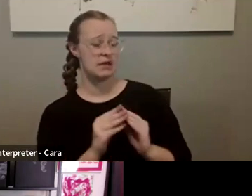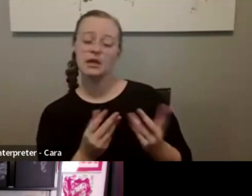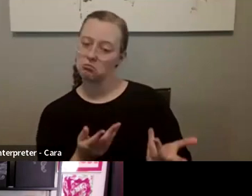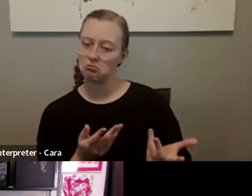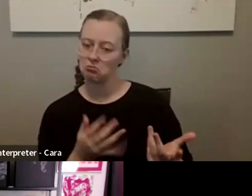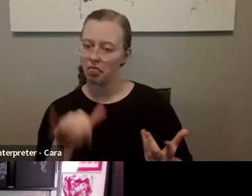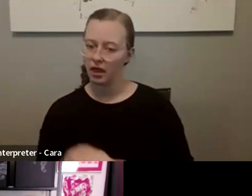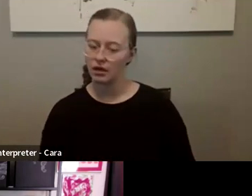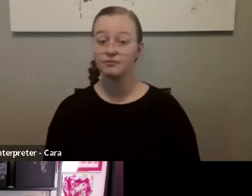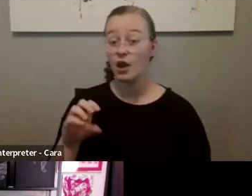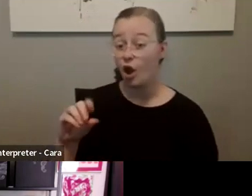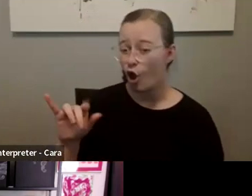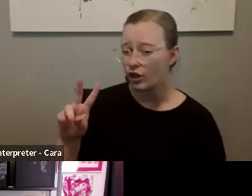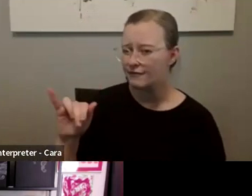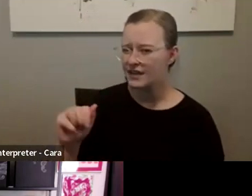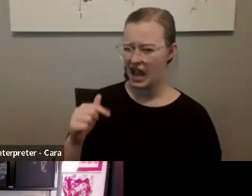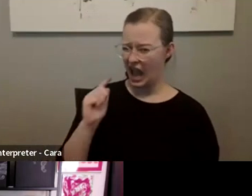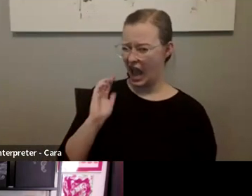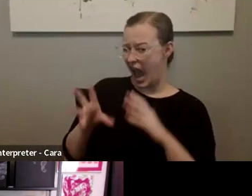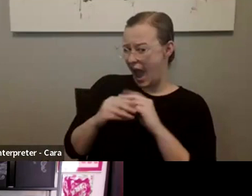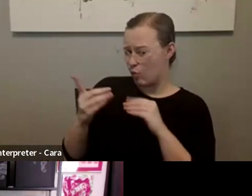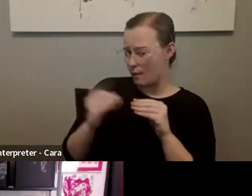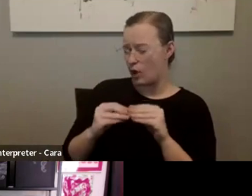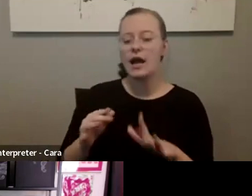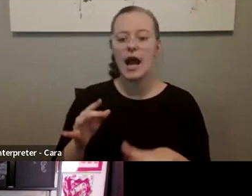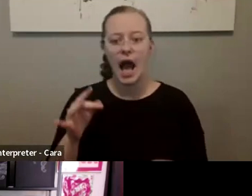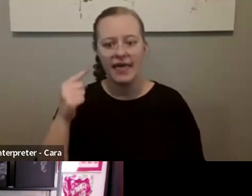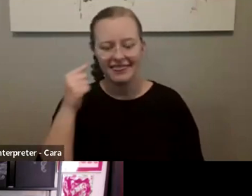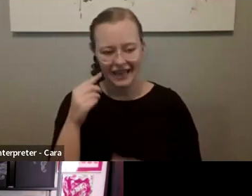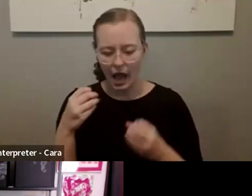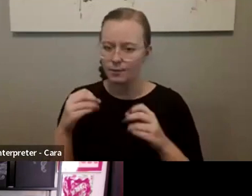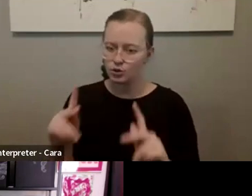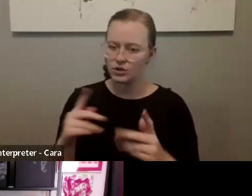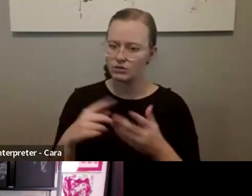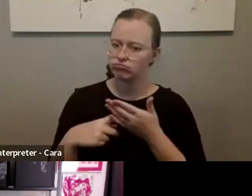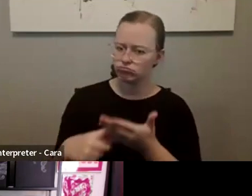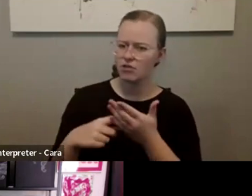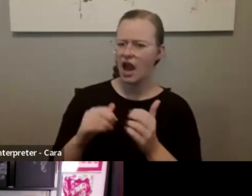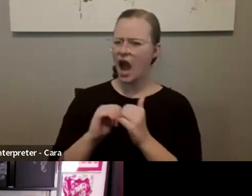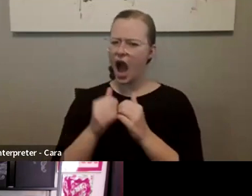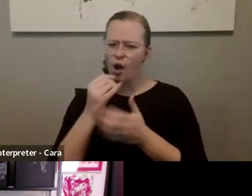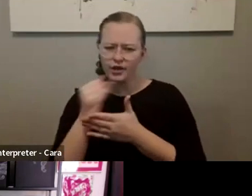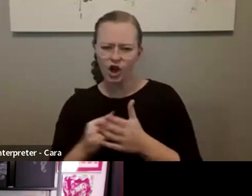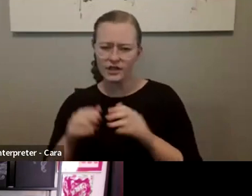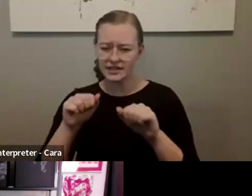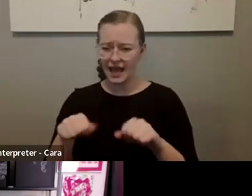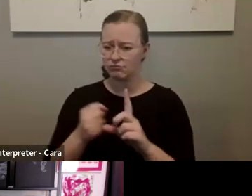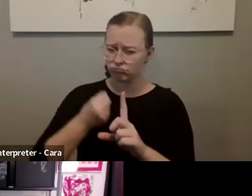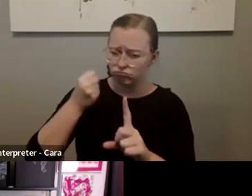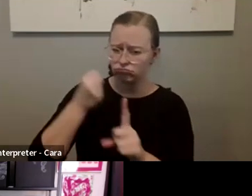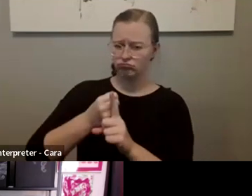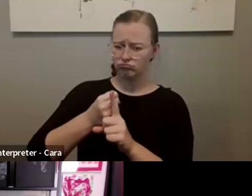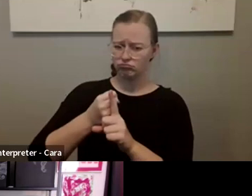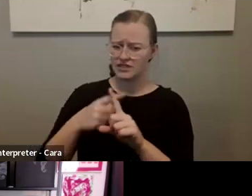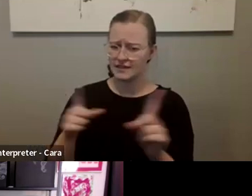And, Olivia, if I could just add one more thing, too, which is that I think it's really an opportunity to talk about how the arts can make a difference and that we